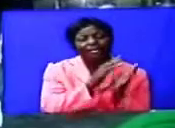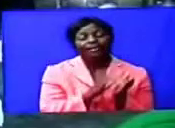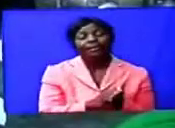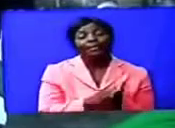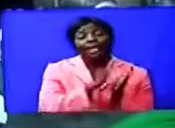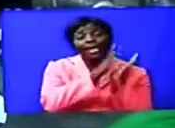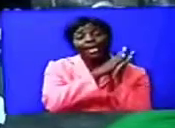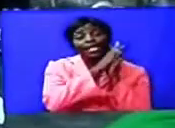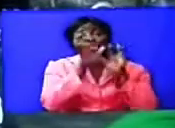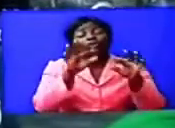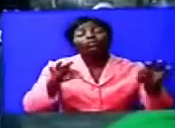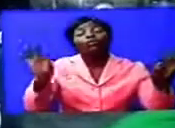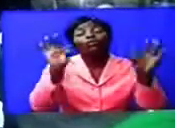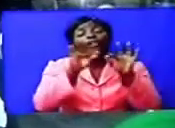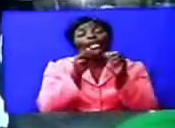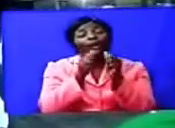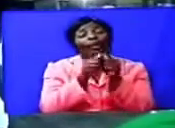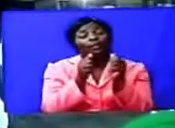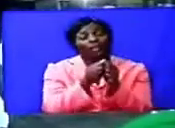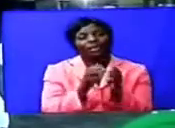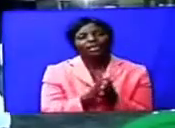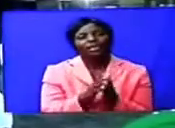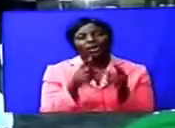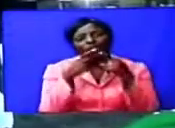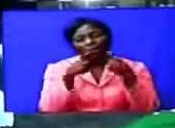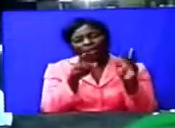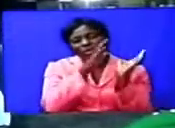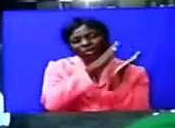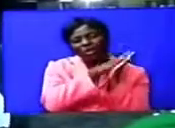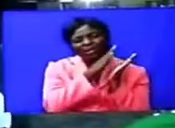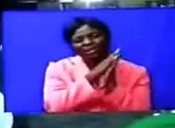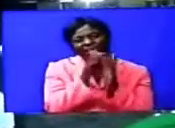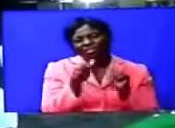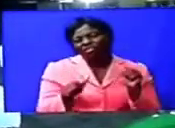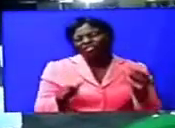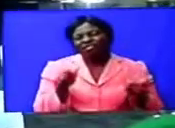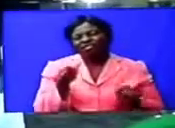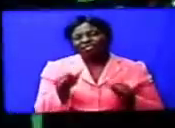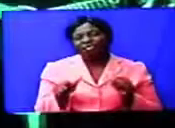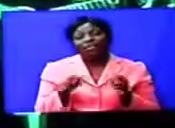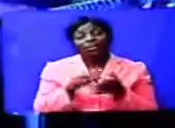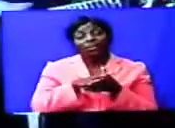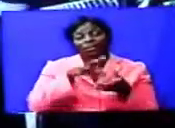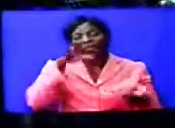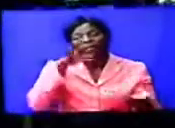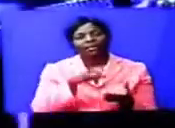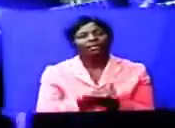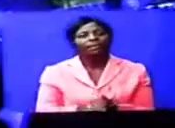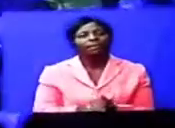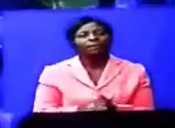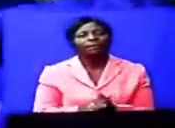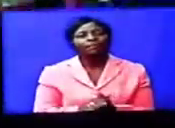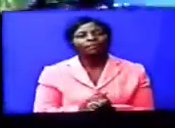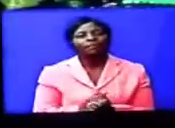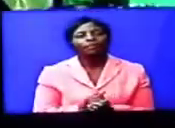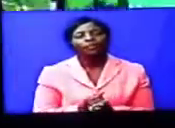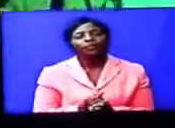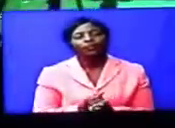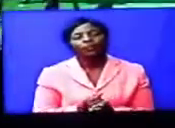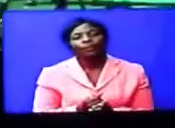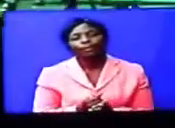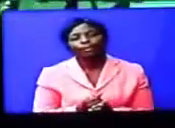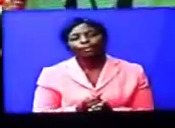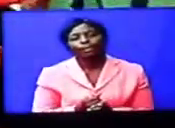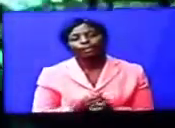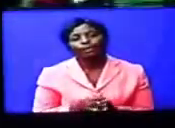and culture is a pride of every nation on earth. Shem Joya, producer of The Last